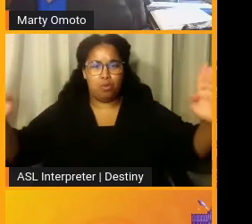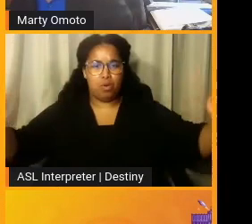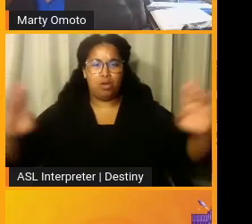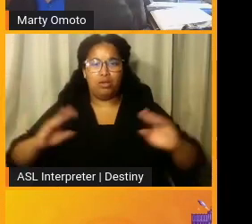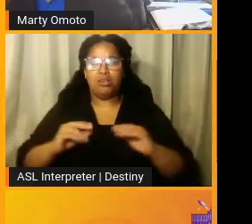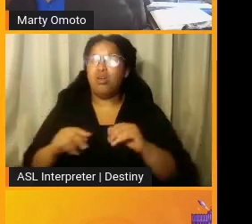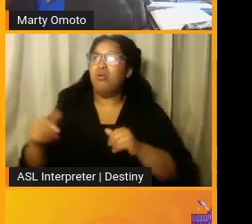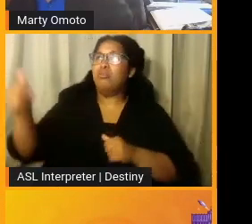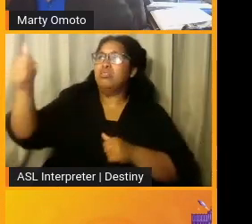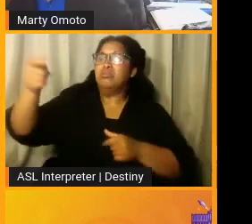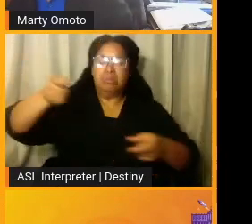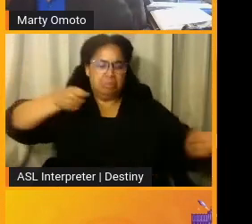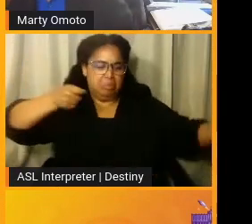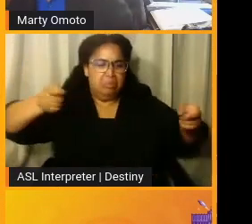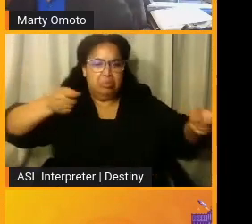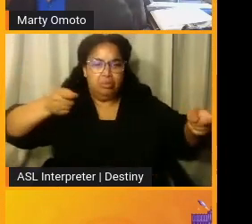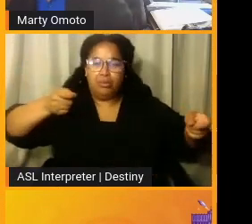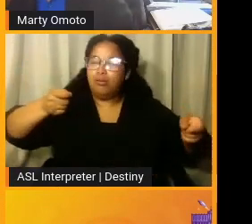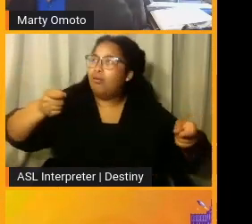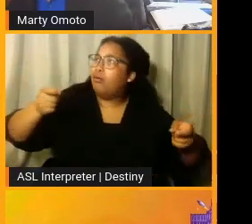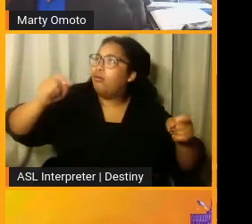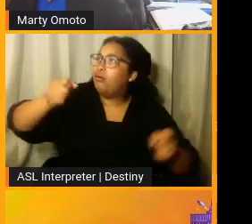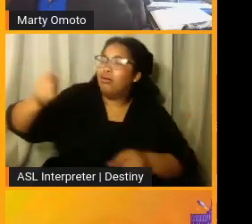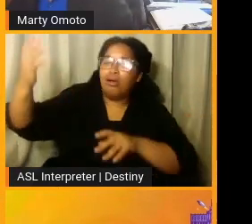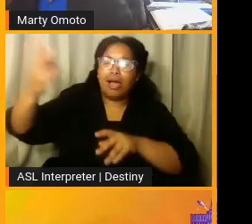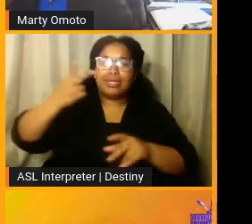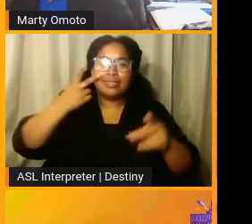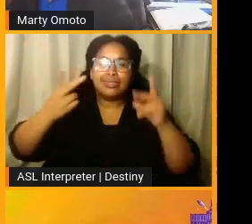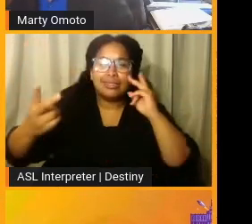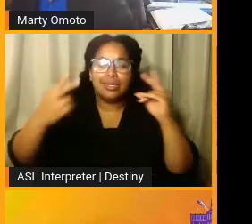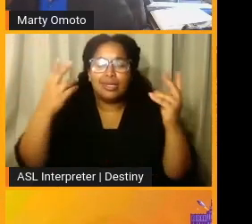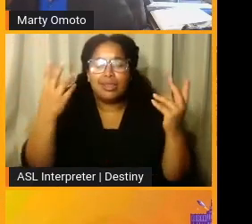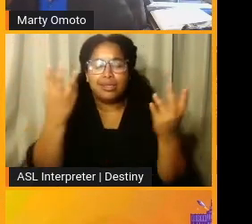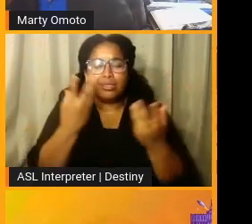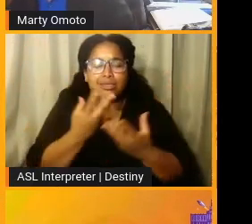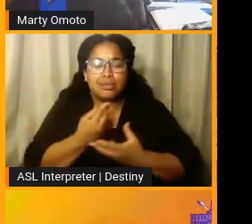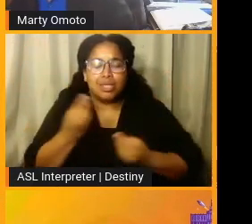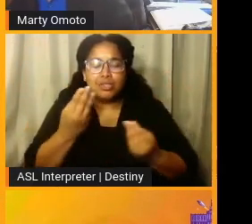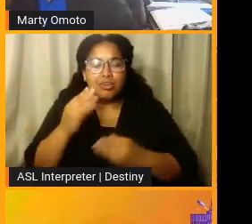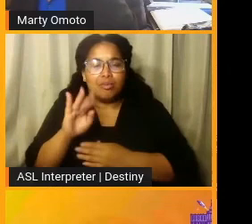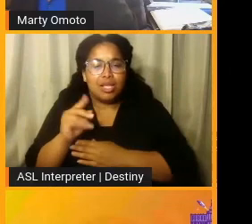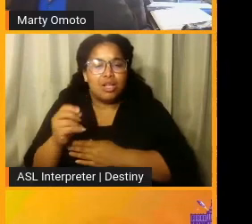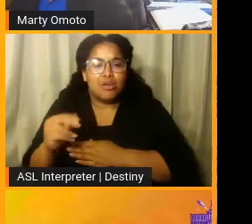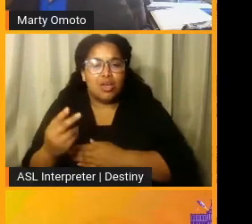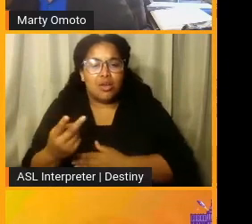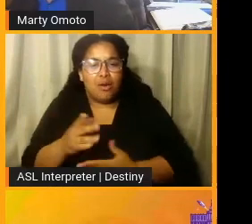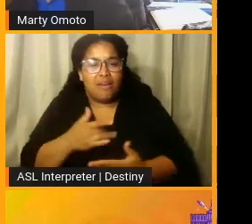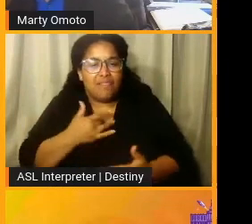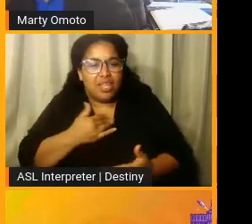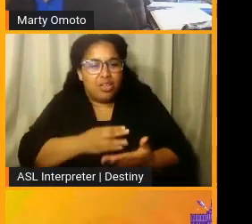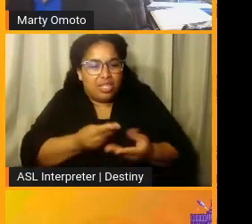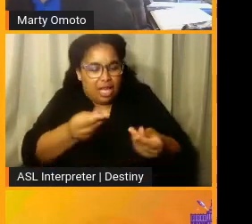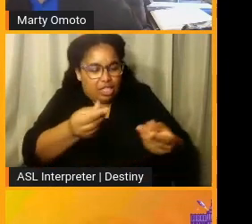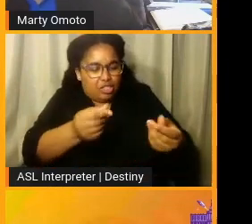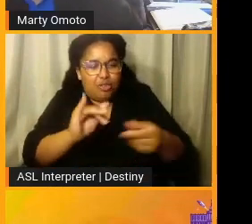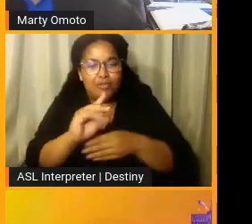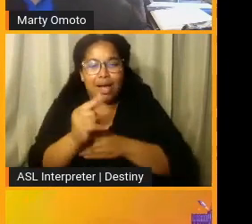that I could see the splendor of Beethoven or feel the texture of Michelangelo, that I could read